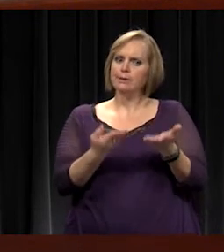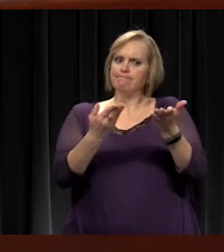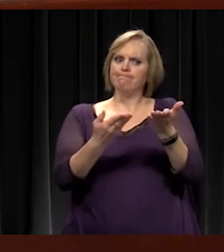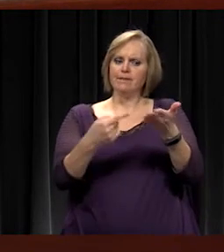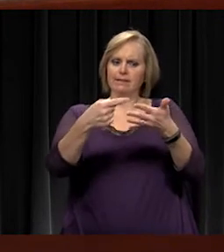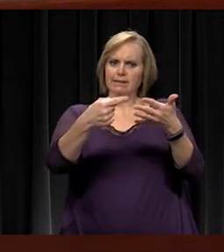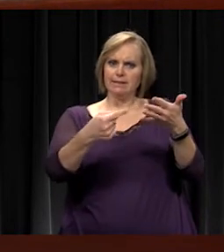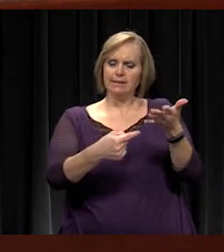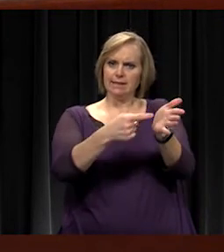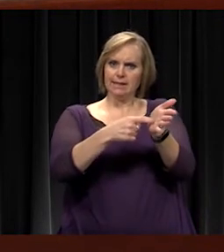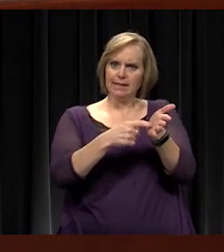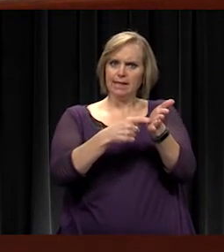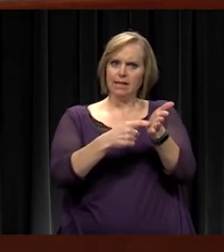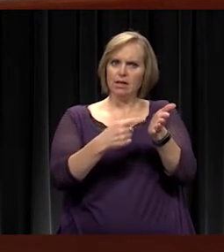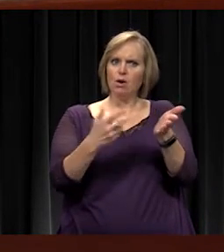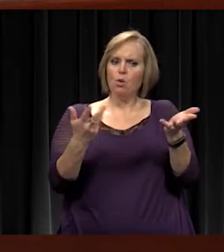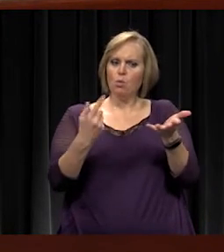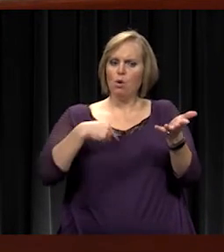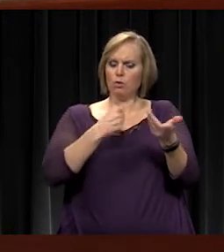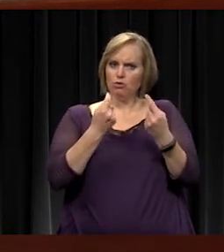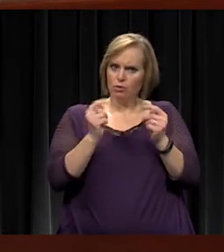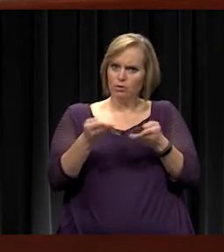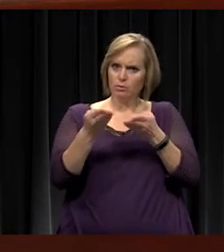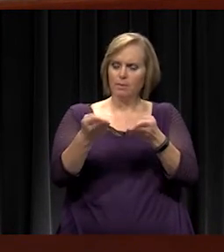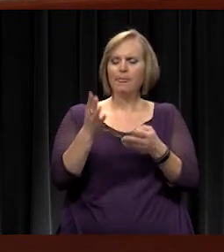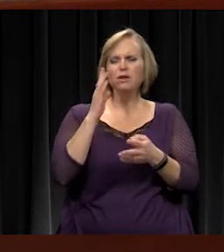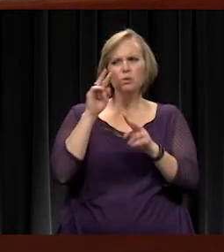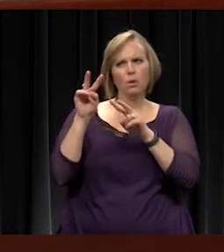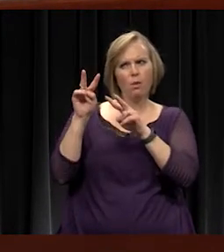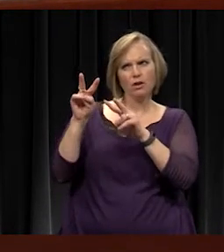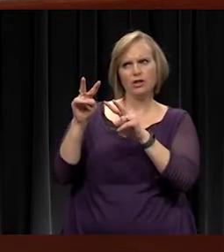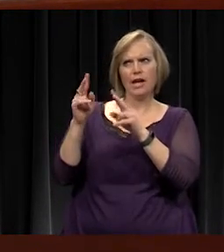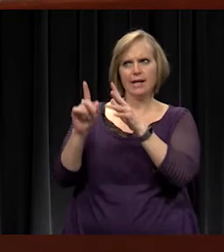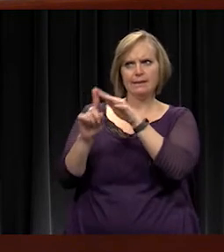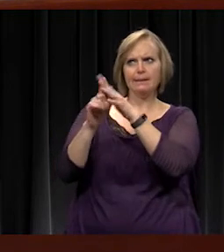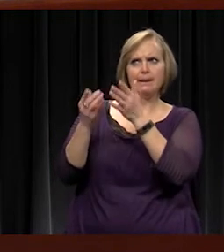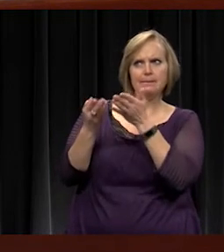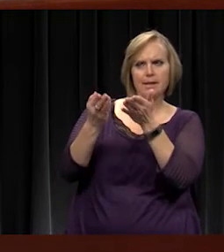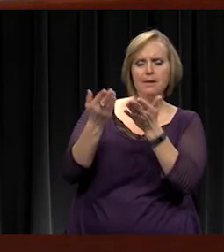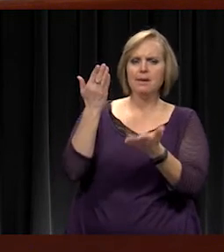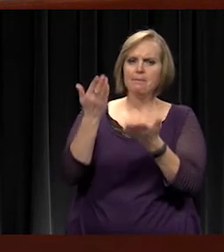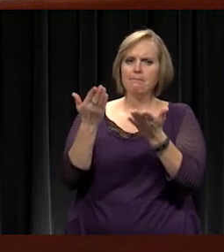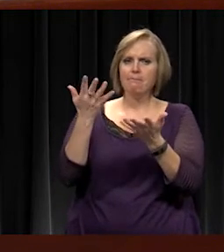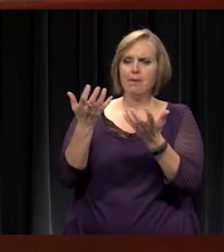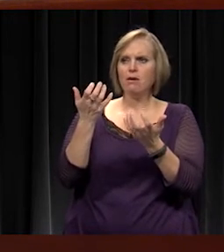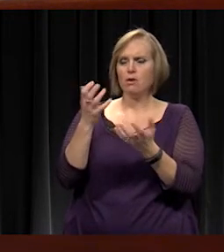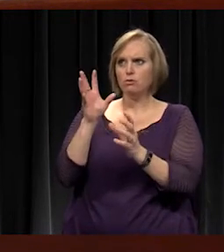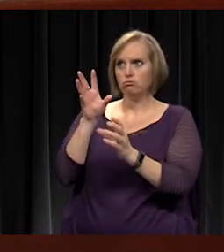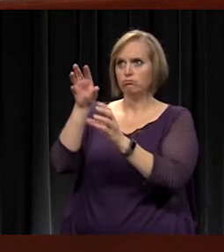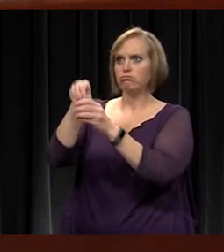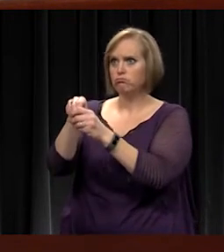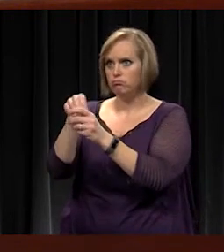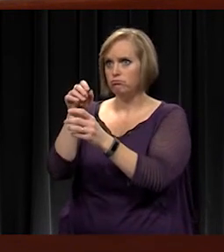you know, and what we're trying to propose. So, we'll watch this as it comes up and may want to weigh in on that next week.